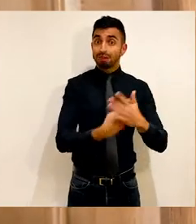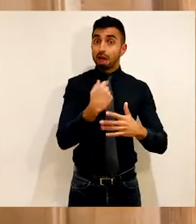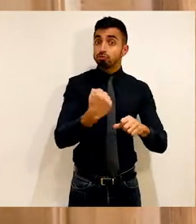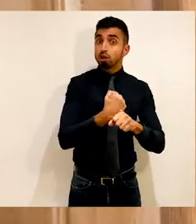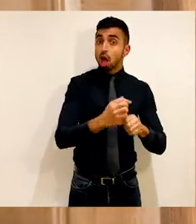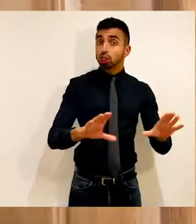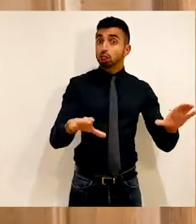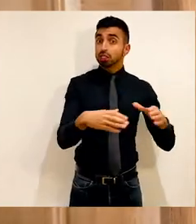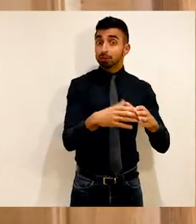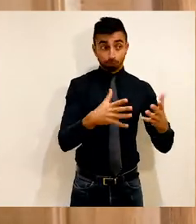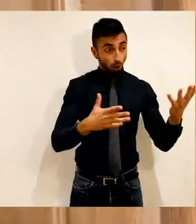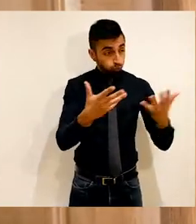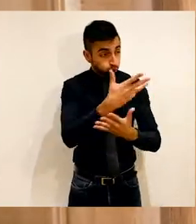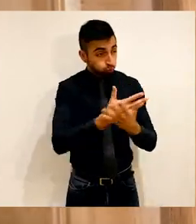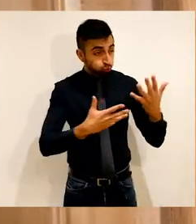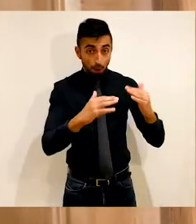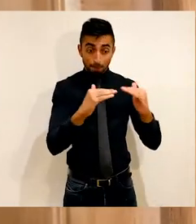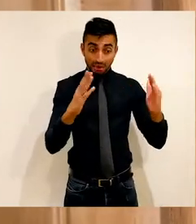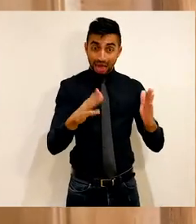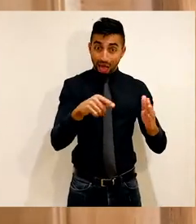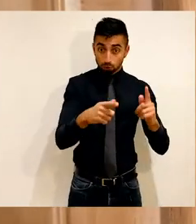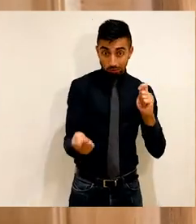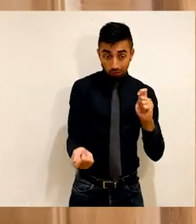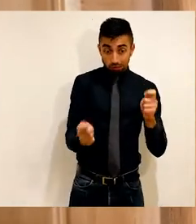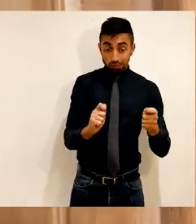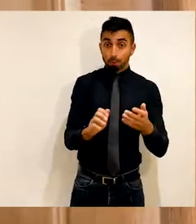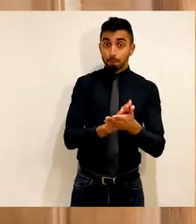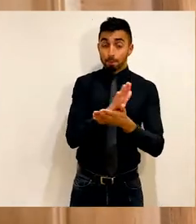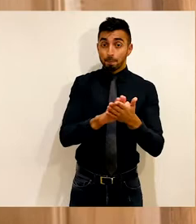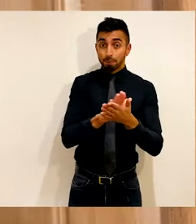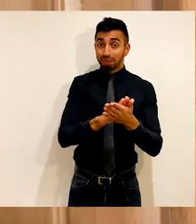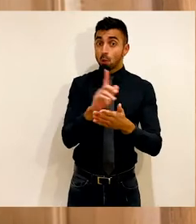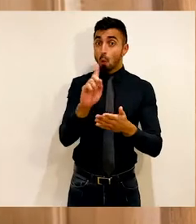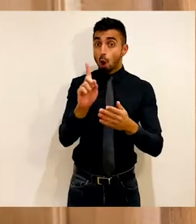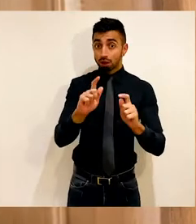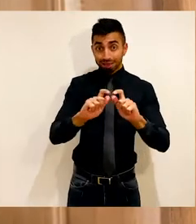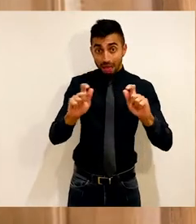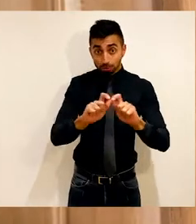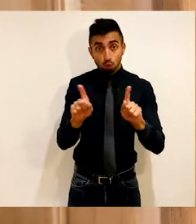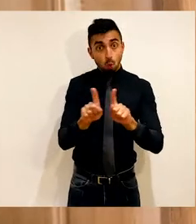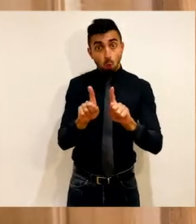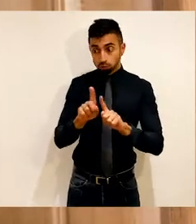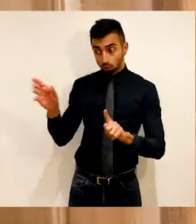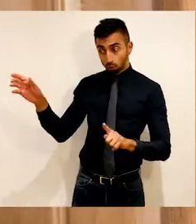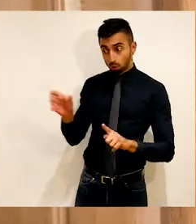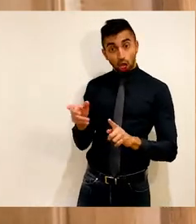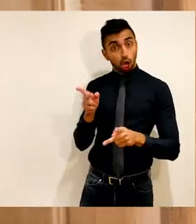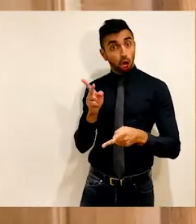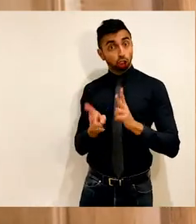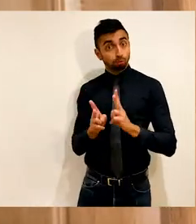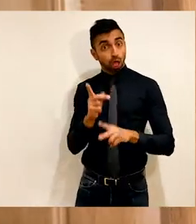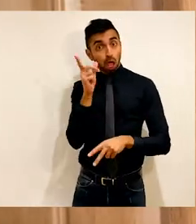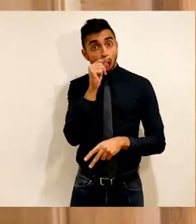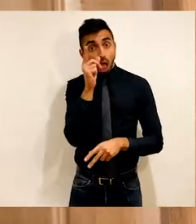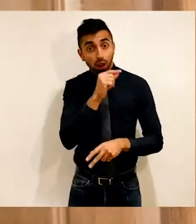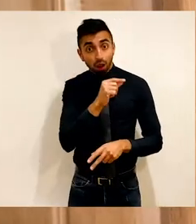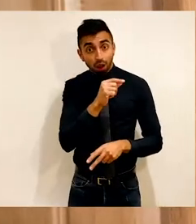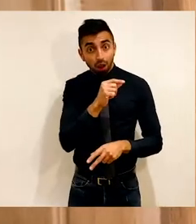production team, mapping out if we needed to change the platform to ensure that captioning and sign language interpretation were possible.